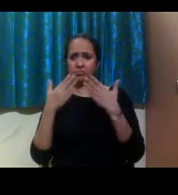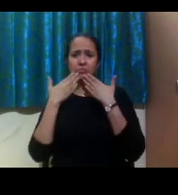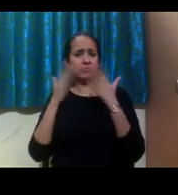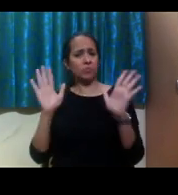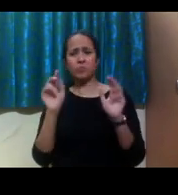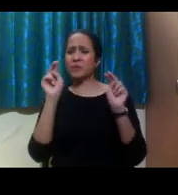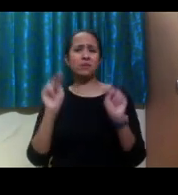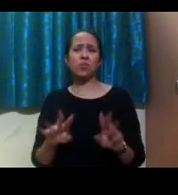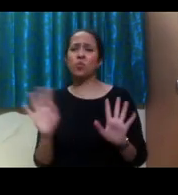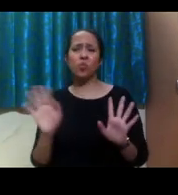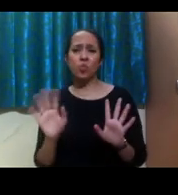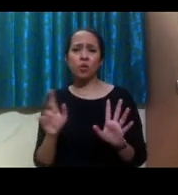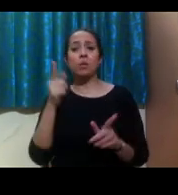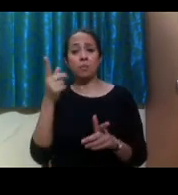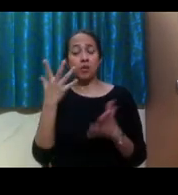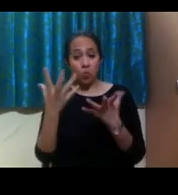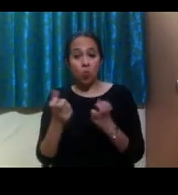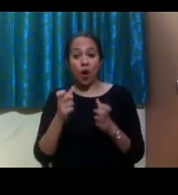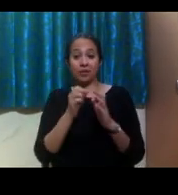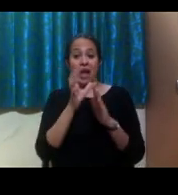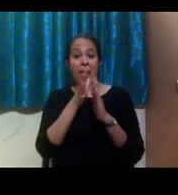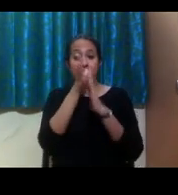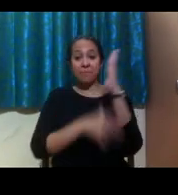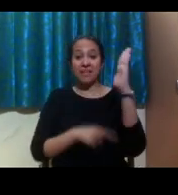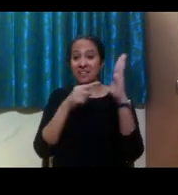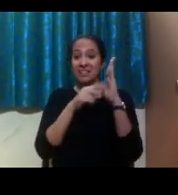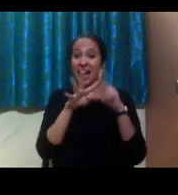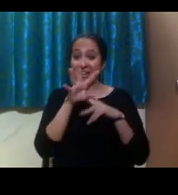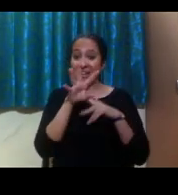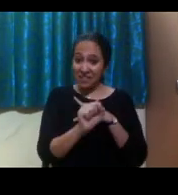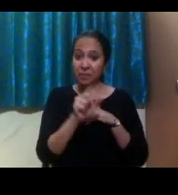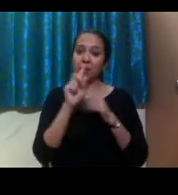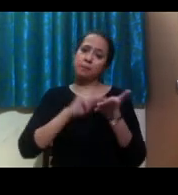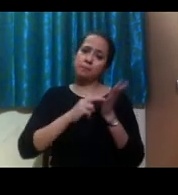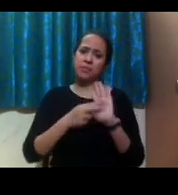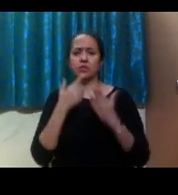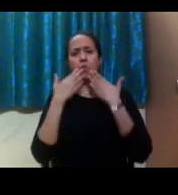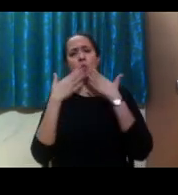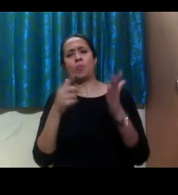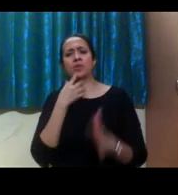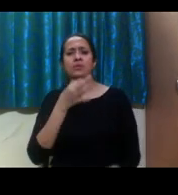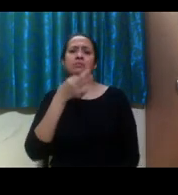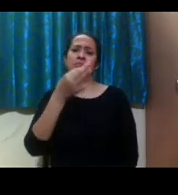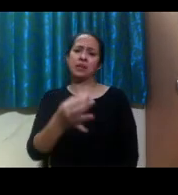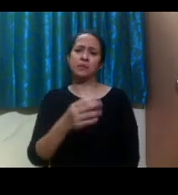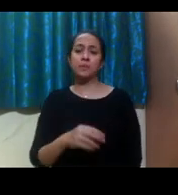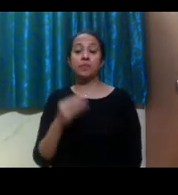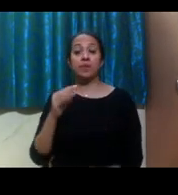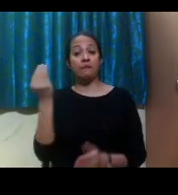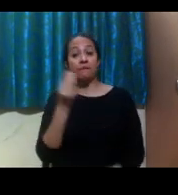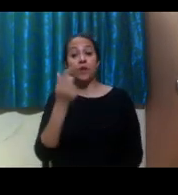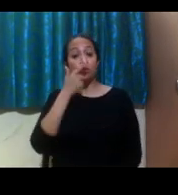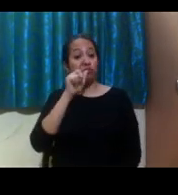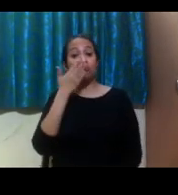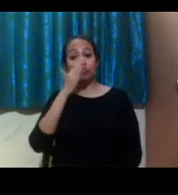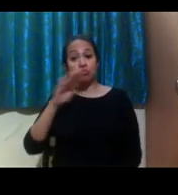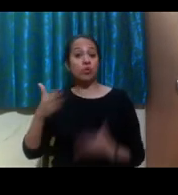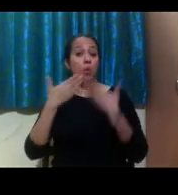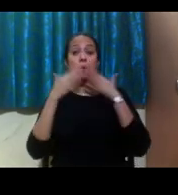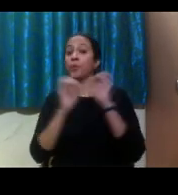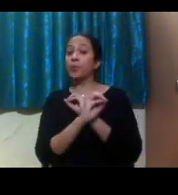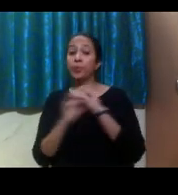needs to have an accessible application. Um, some students do not disclose until they arrive to campus and